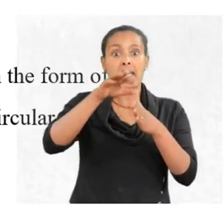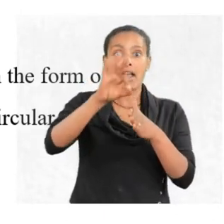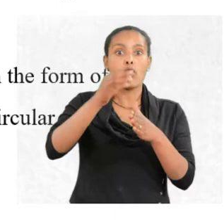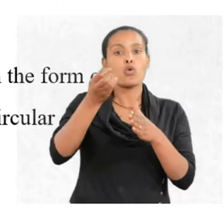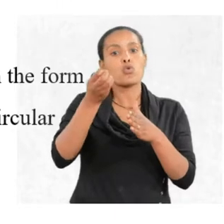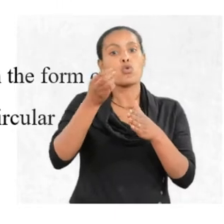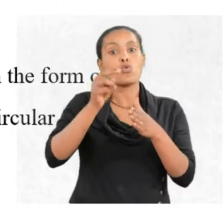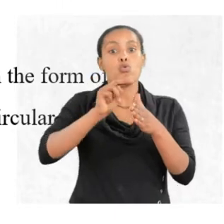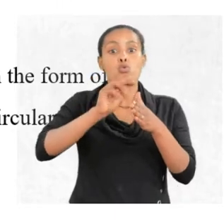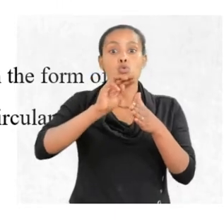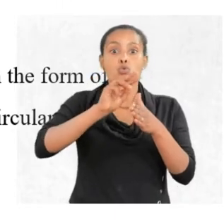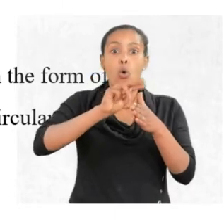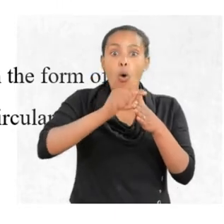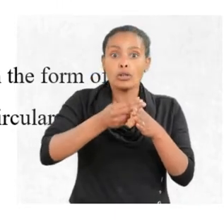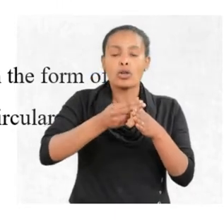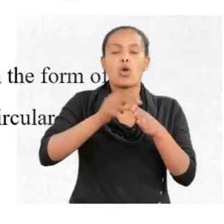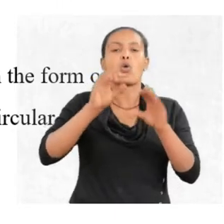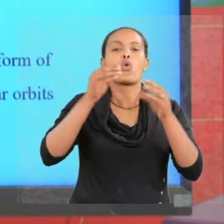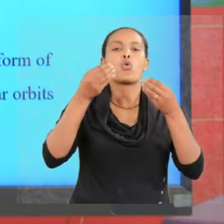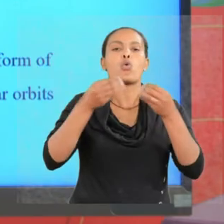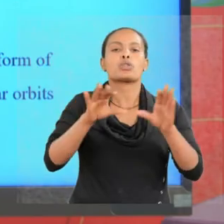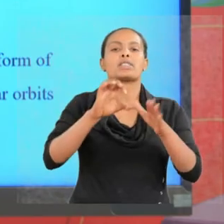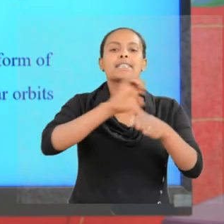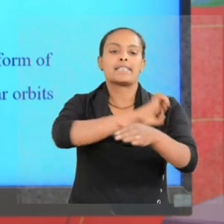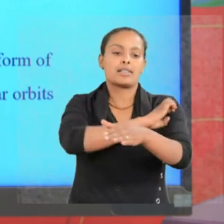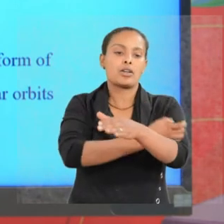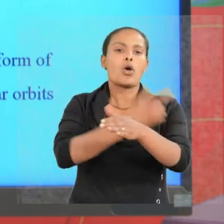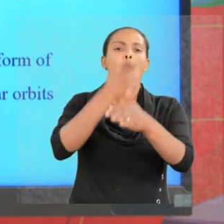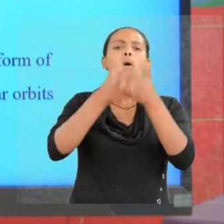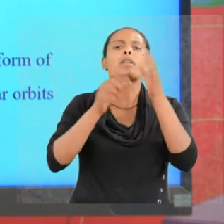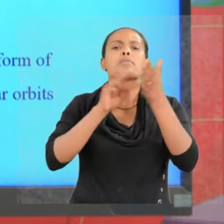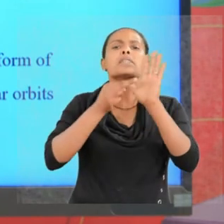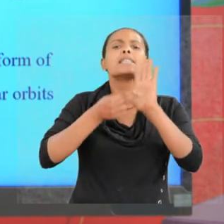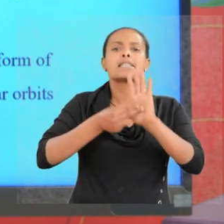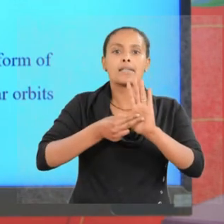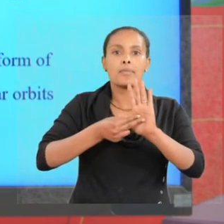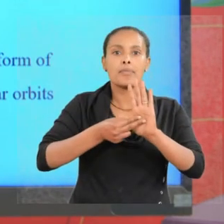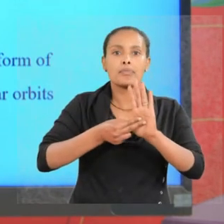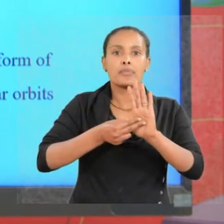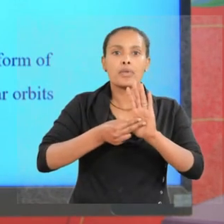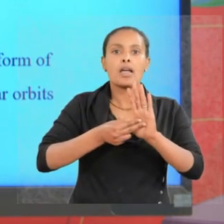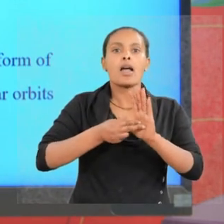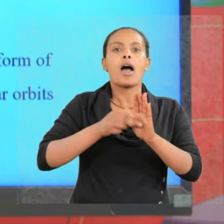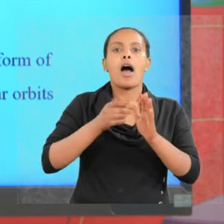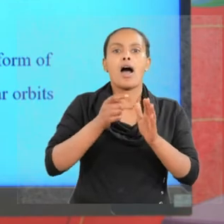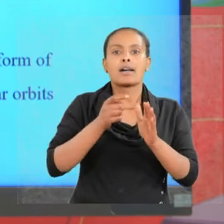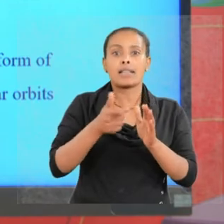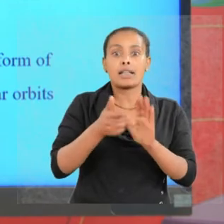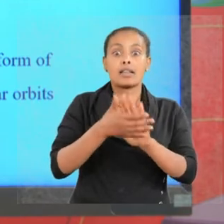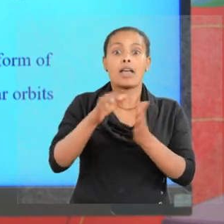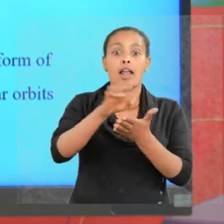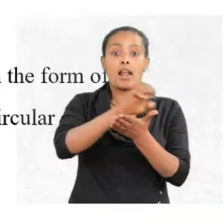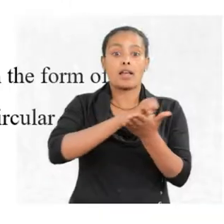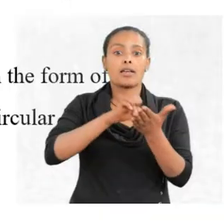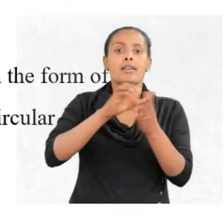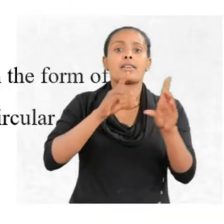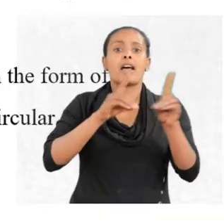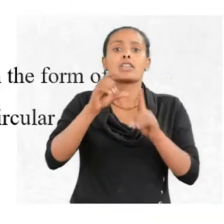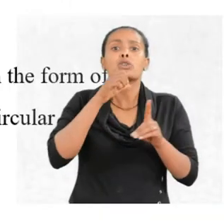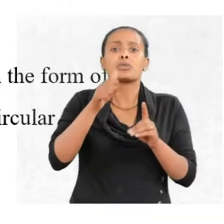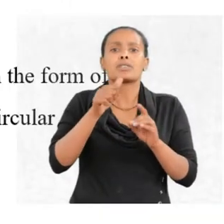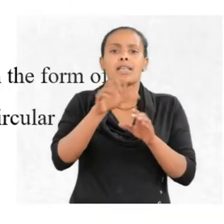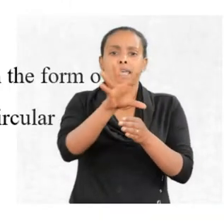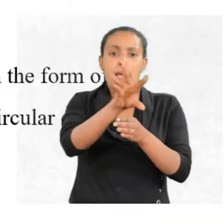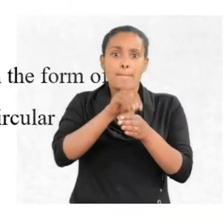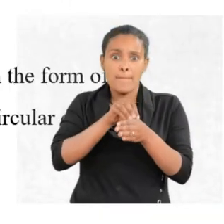lose energy. What does this mean? The accelerating electron does not emit